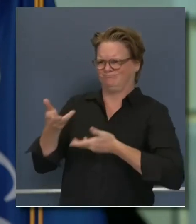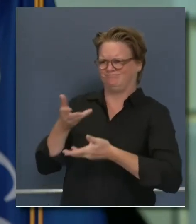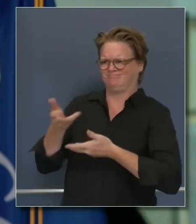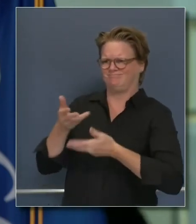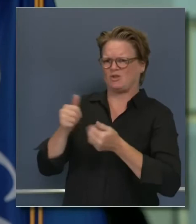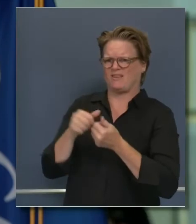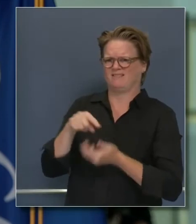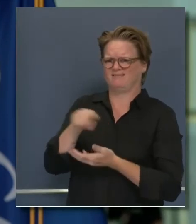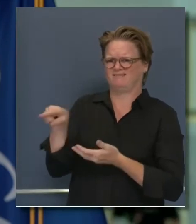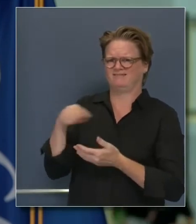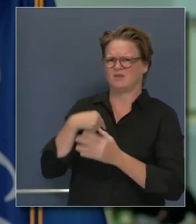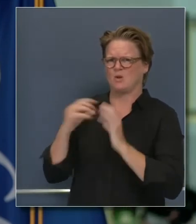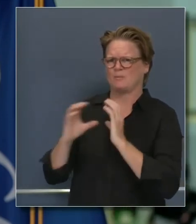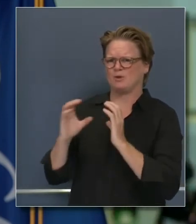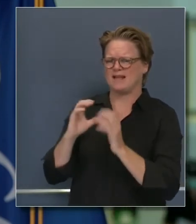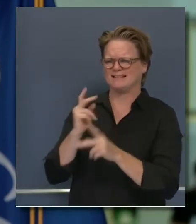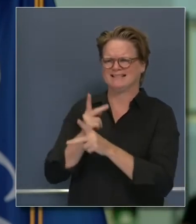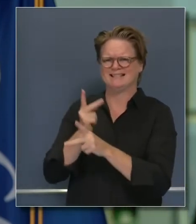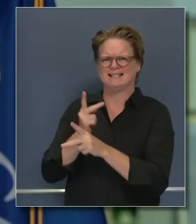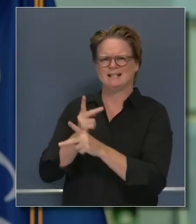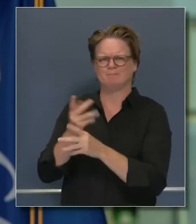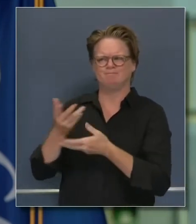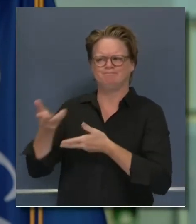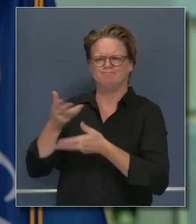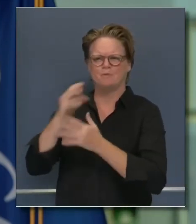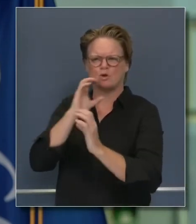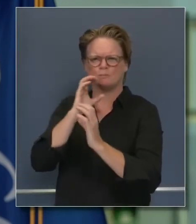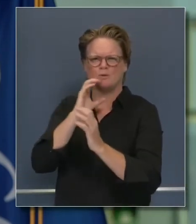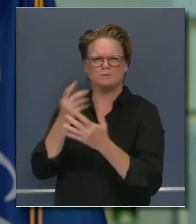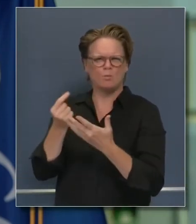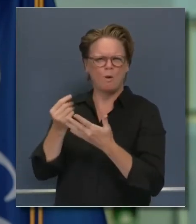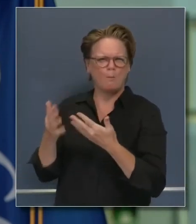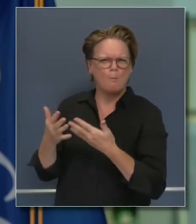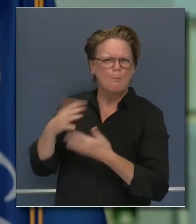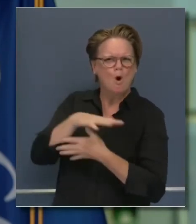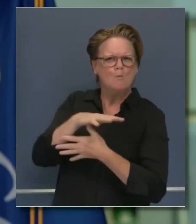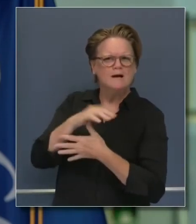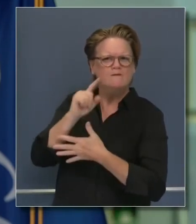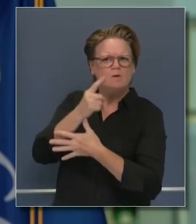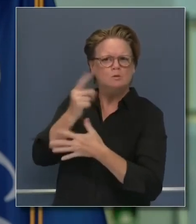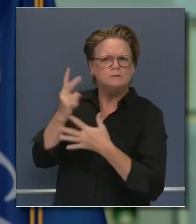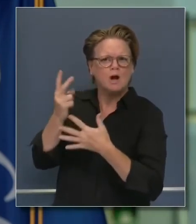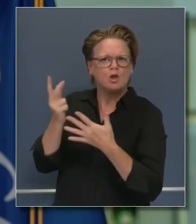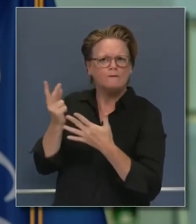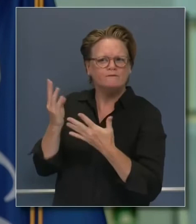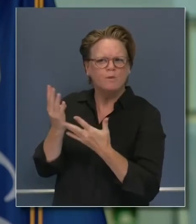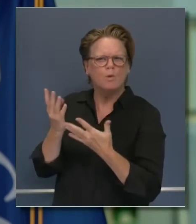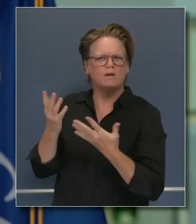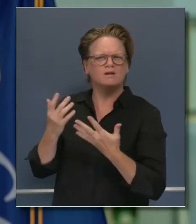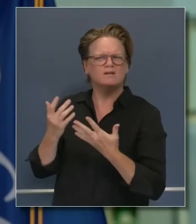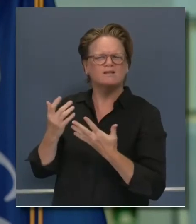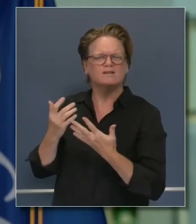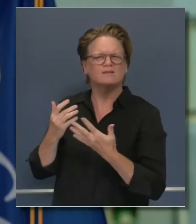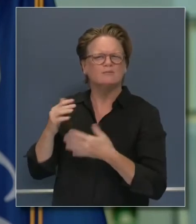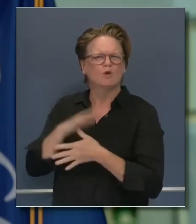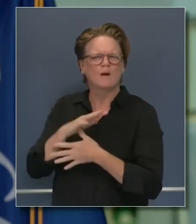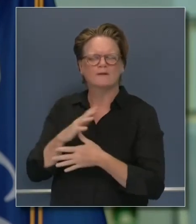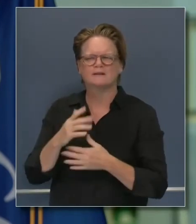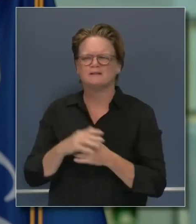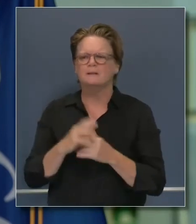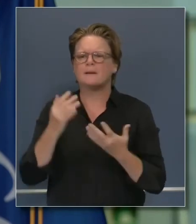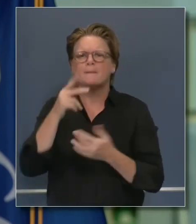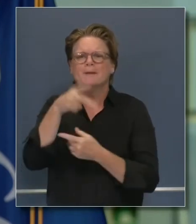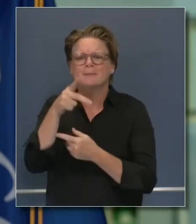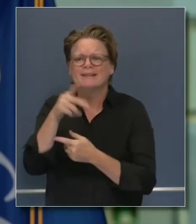dialogue. And progress is being made in many instances. There are a number of different bills, as you noted, just on PPE. There's a number of bills